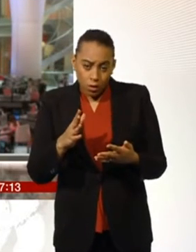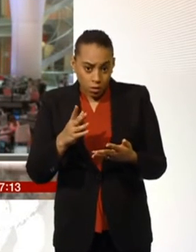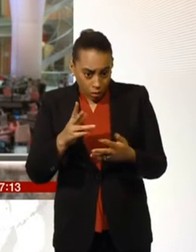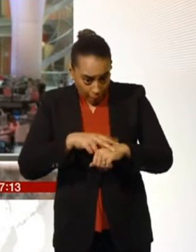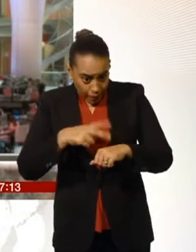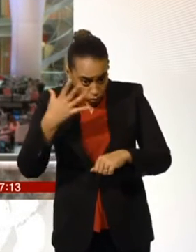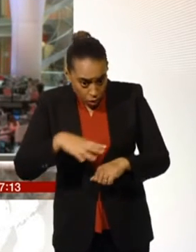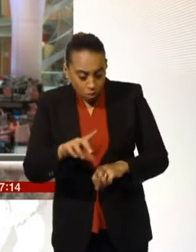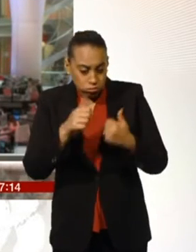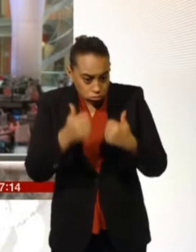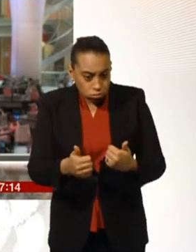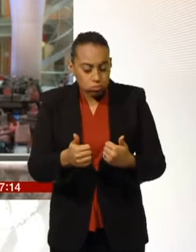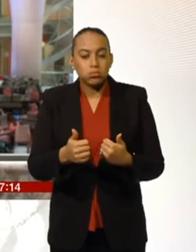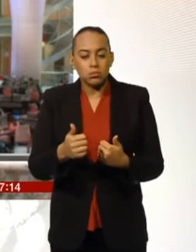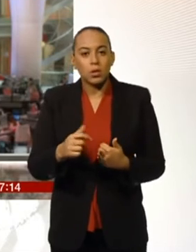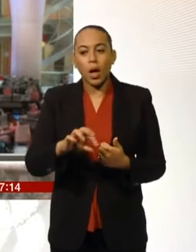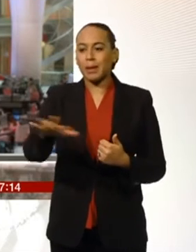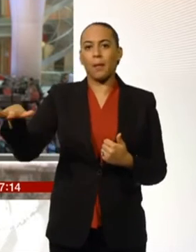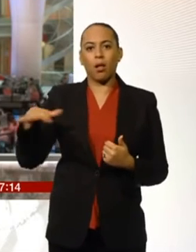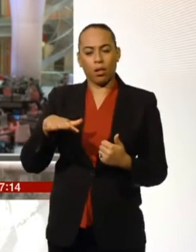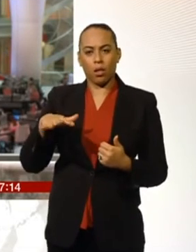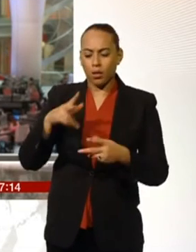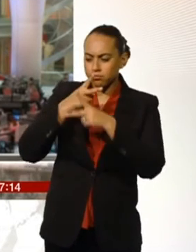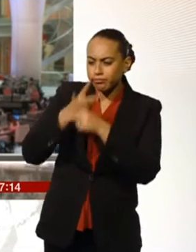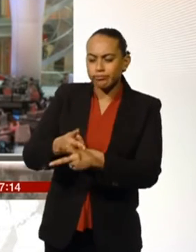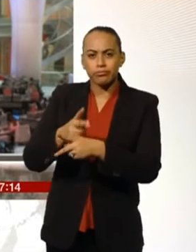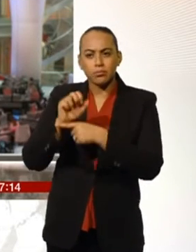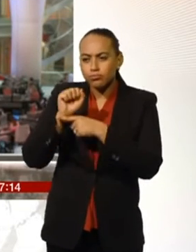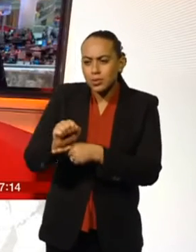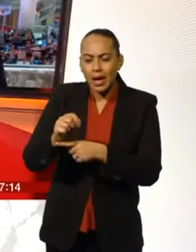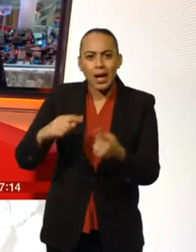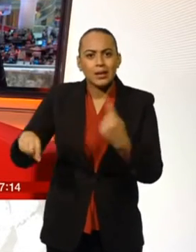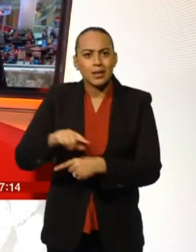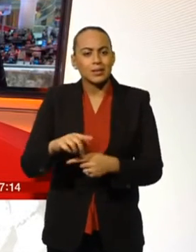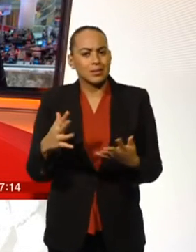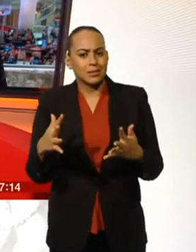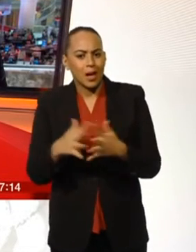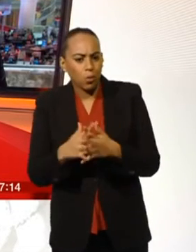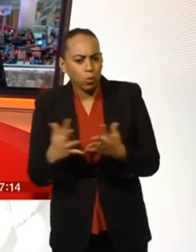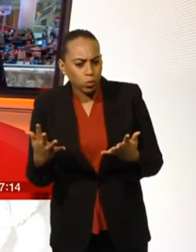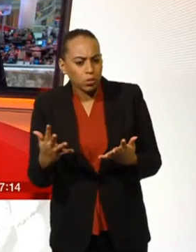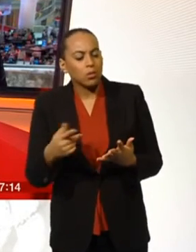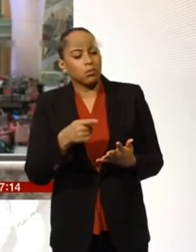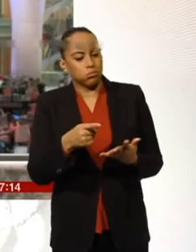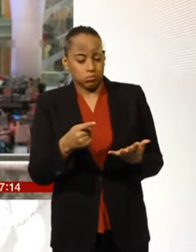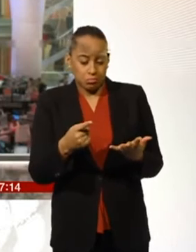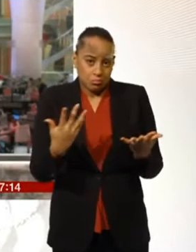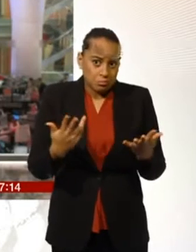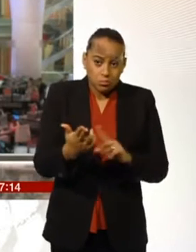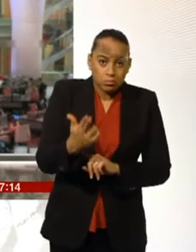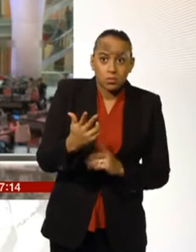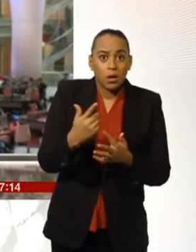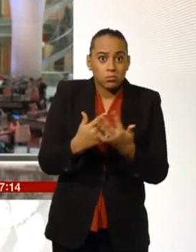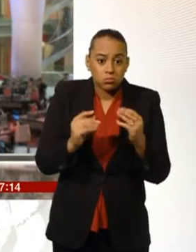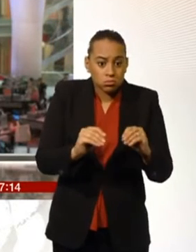in front of everyone else to protect the public of London. So how can that be assured? Well, we've